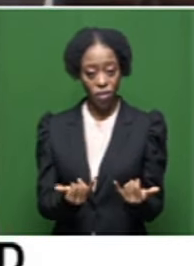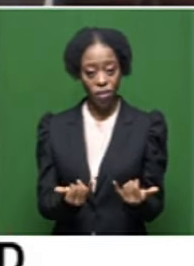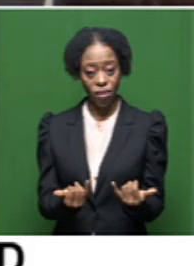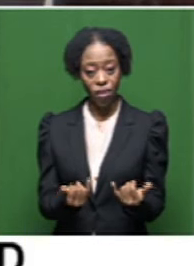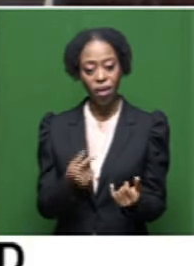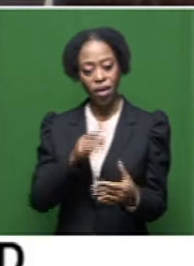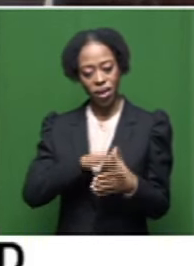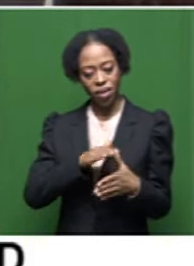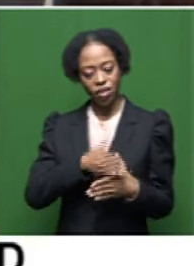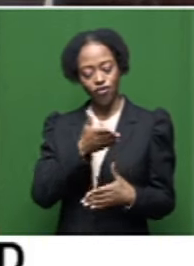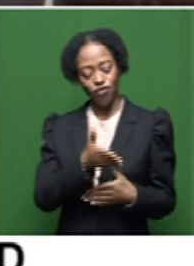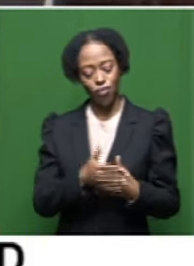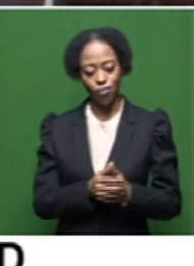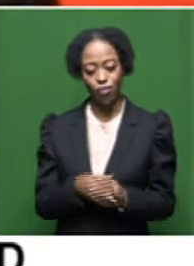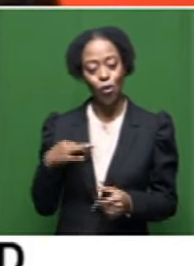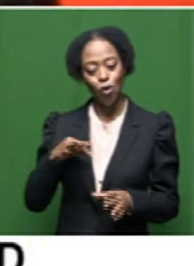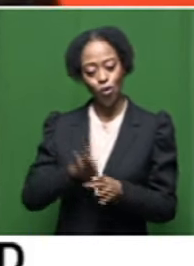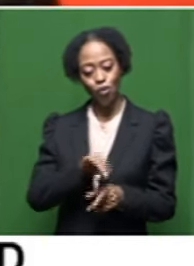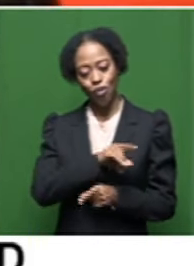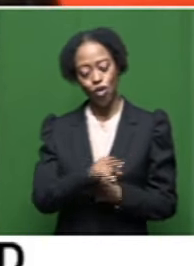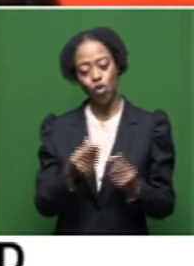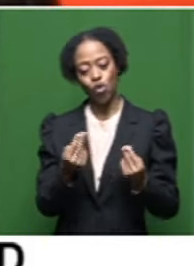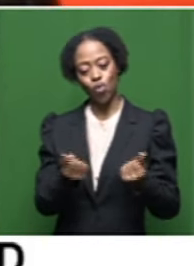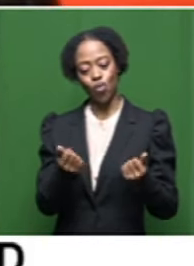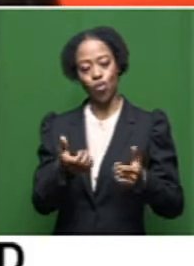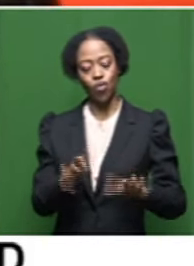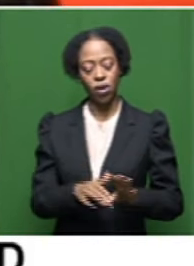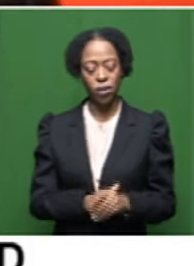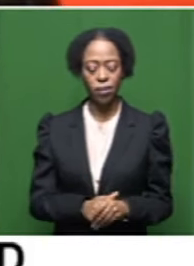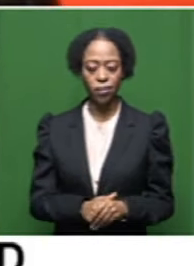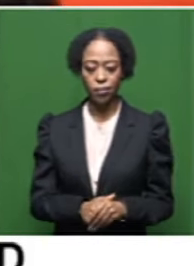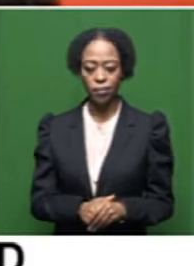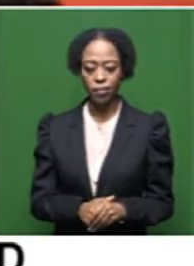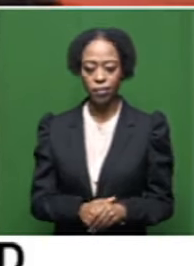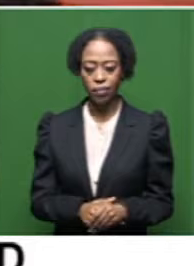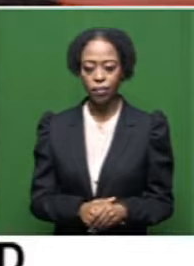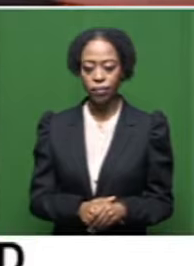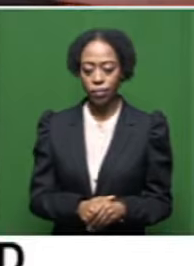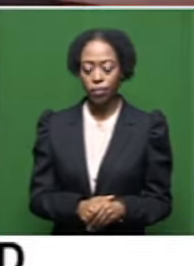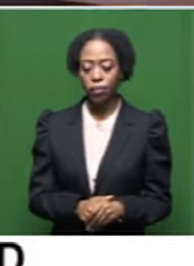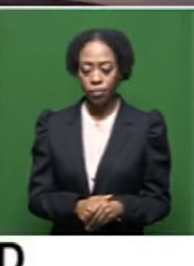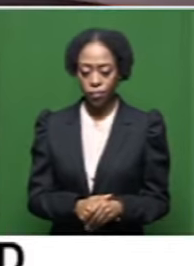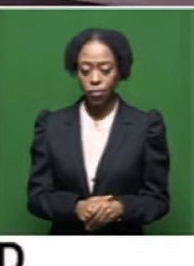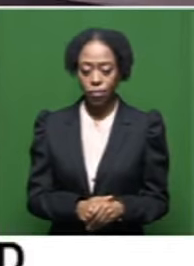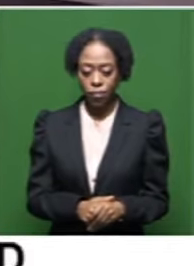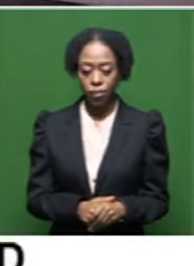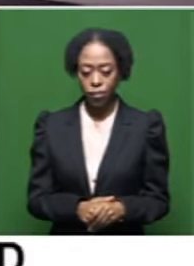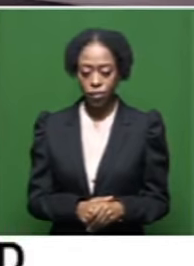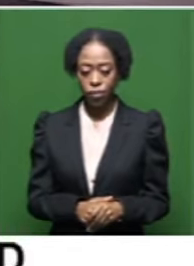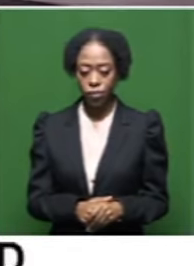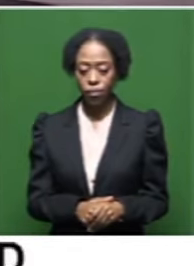it is because of, of the contributions and the men's sacrifices of people like Braddon. And, um, you know,